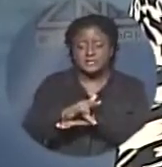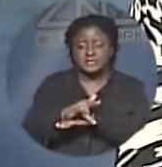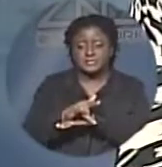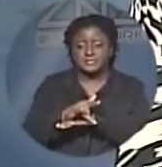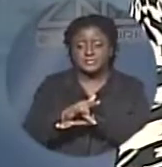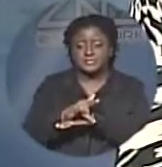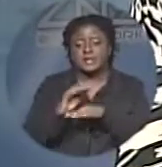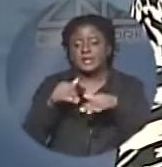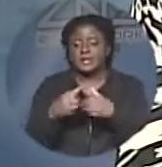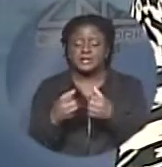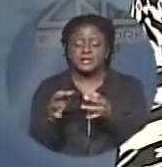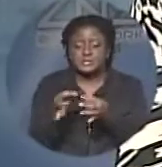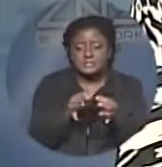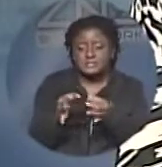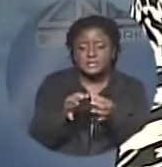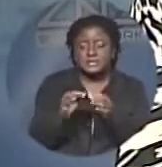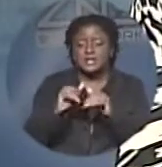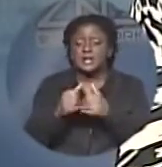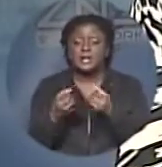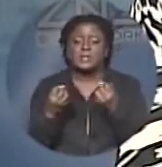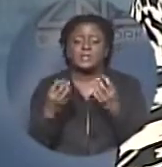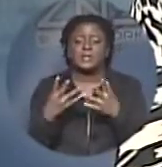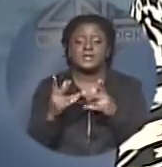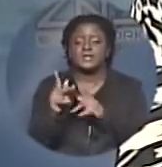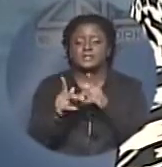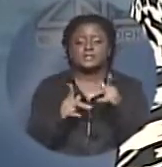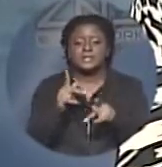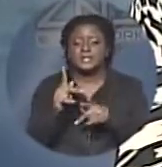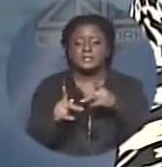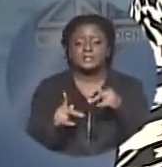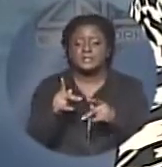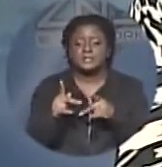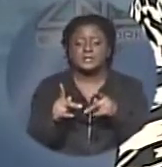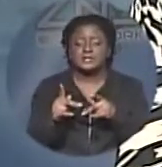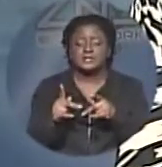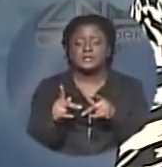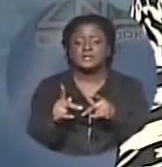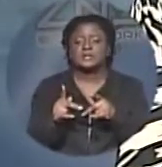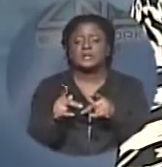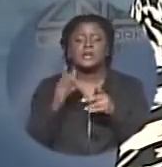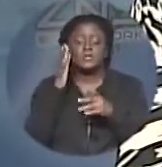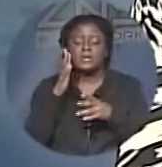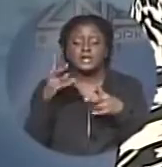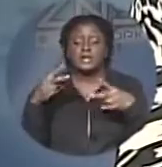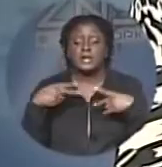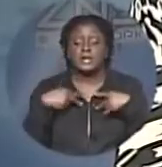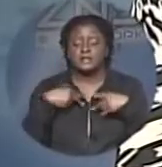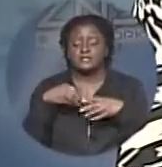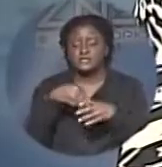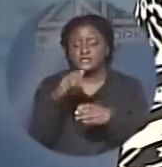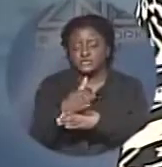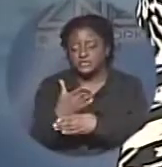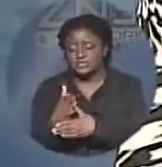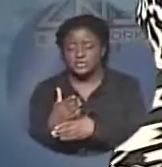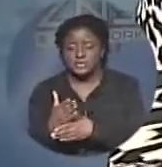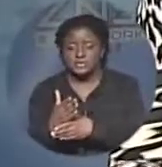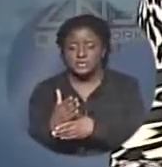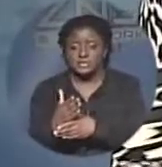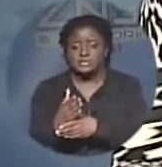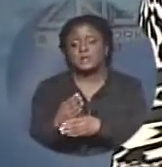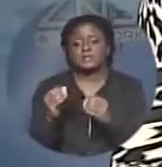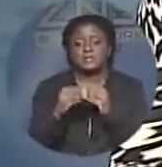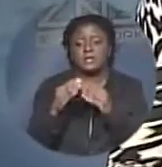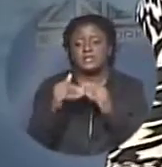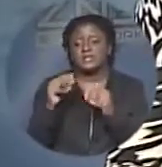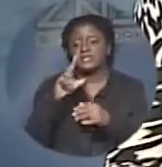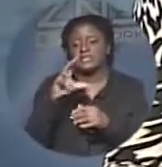just how many people will the asset over-subscribed to the tune of $30 million be distributed. Clint Watson has